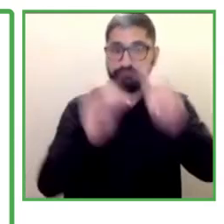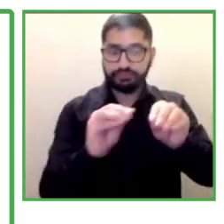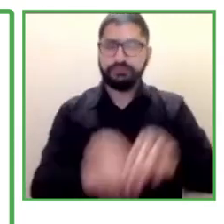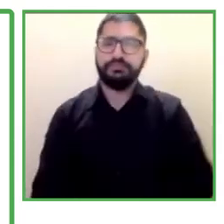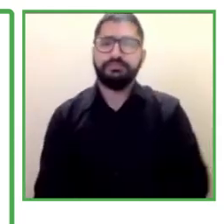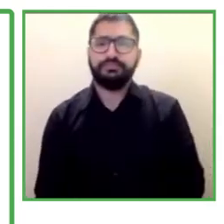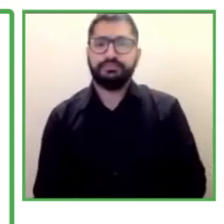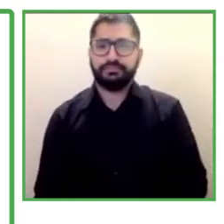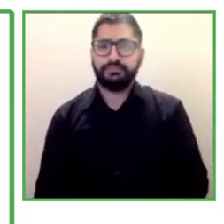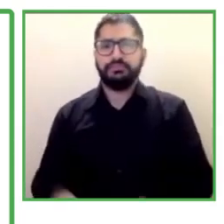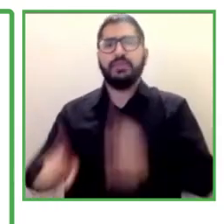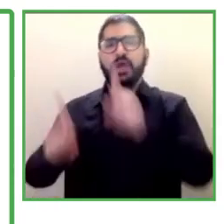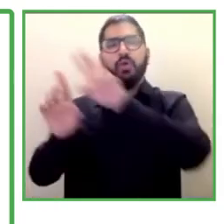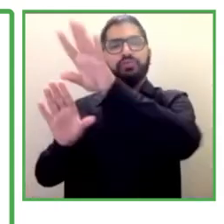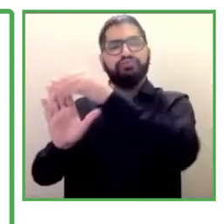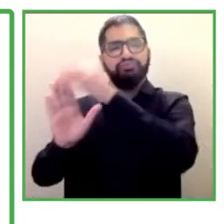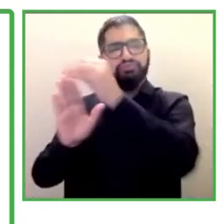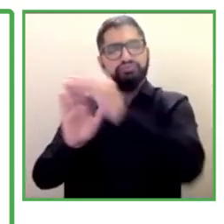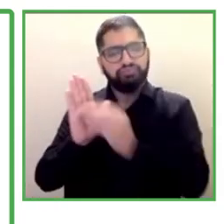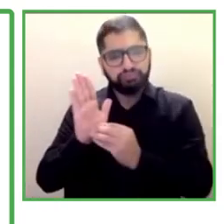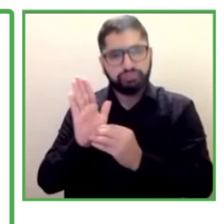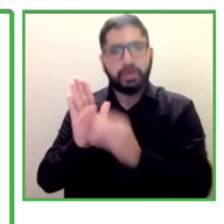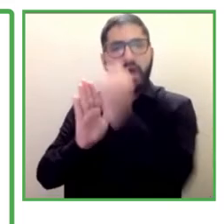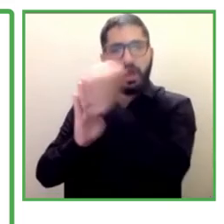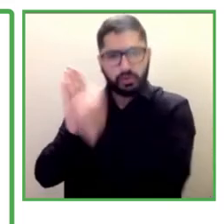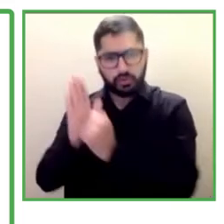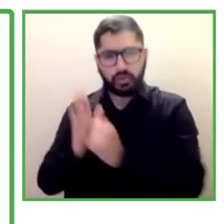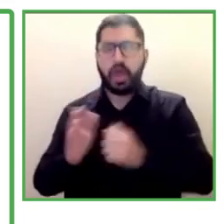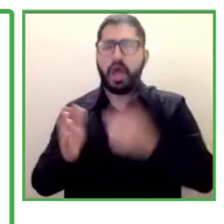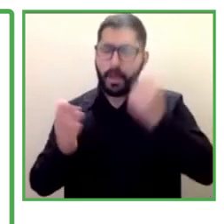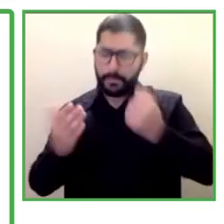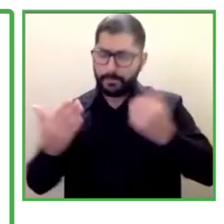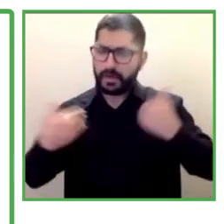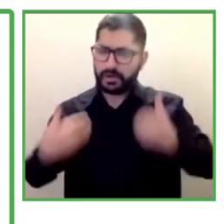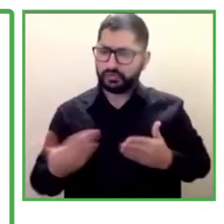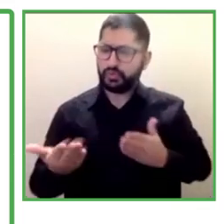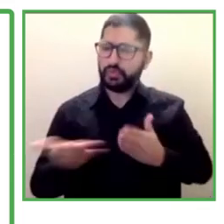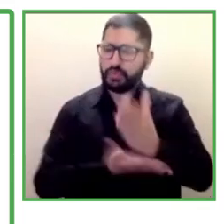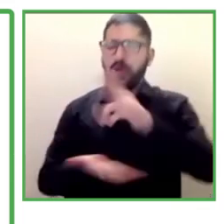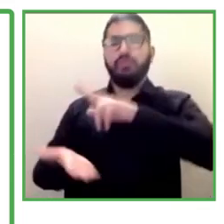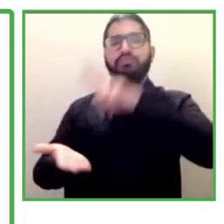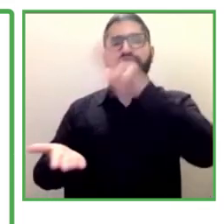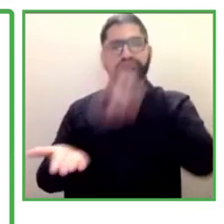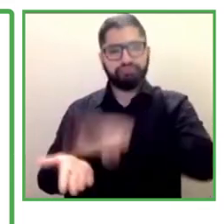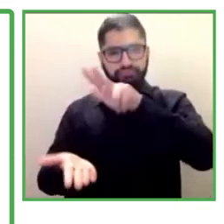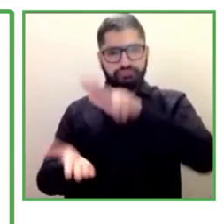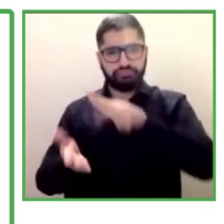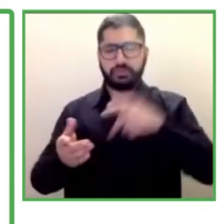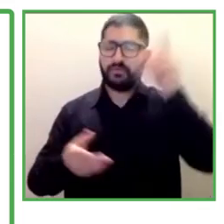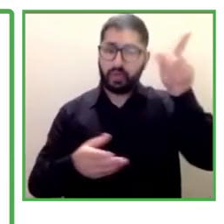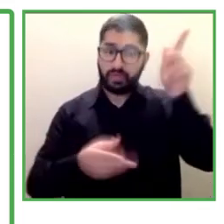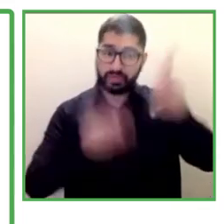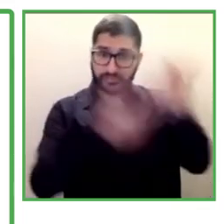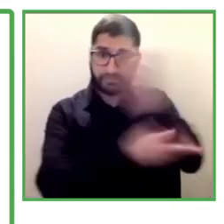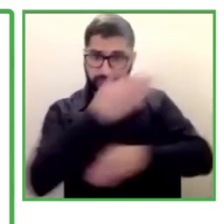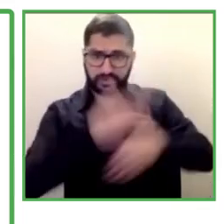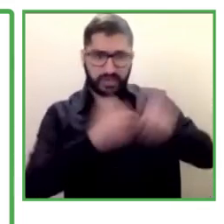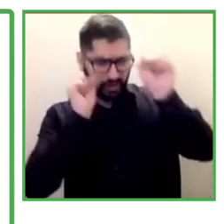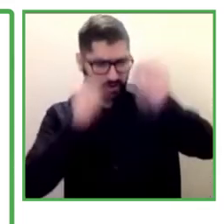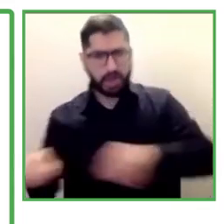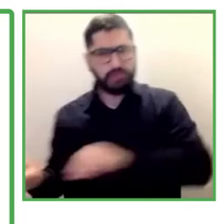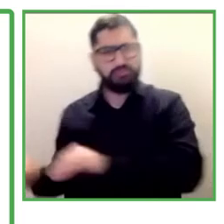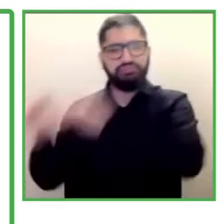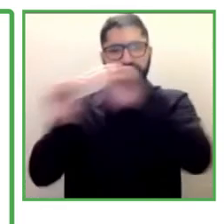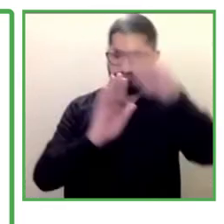including some articles for disabled people. This is one of the